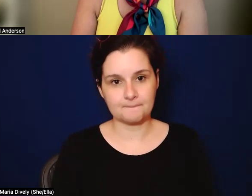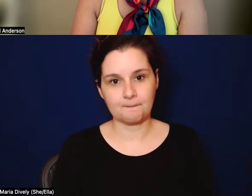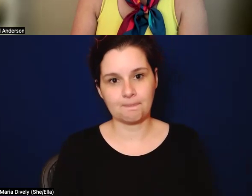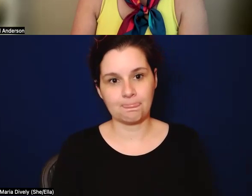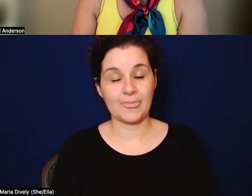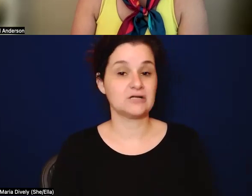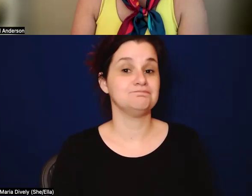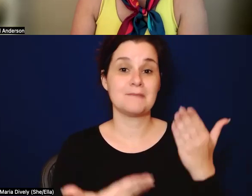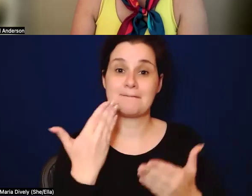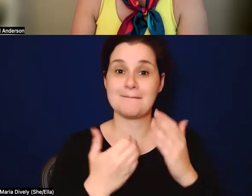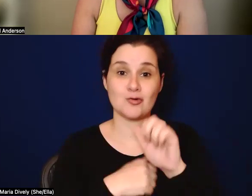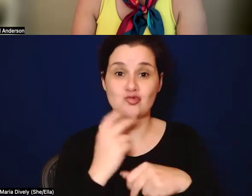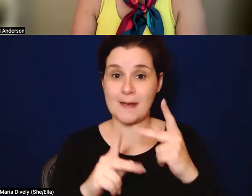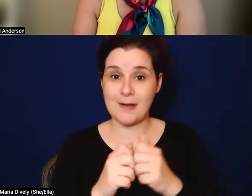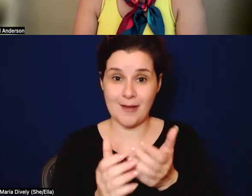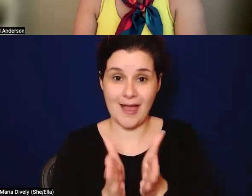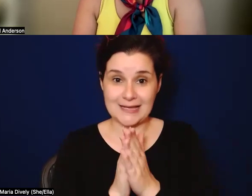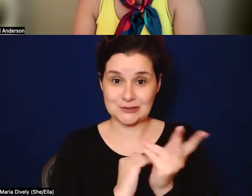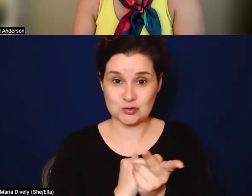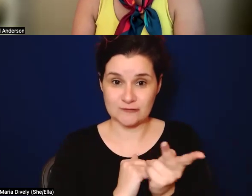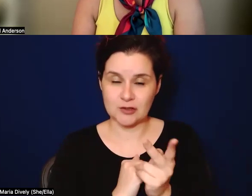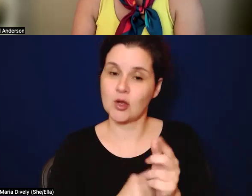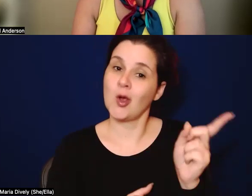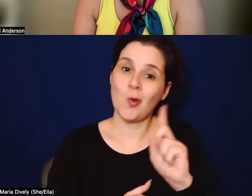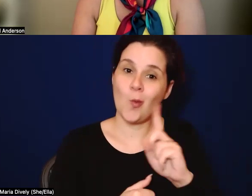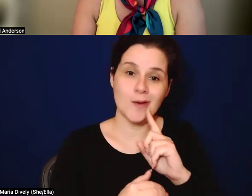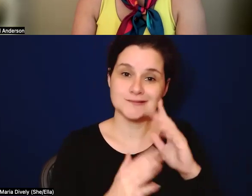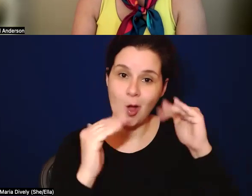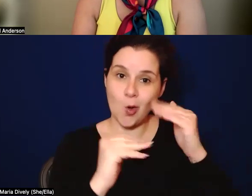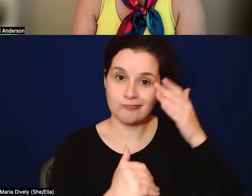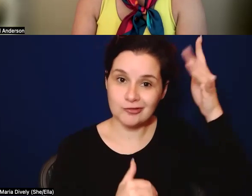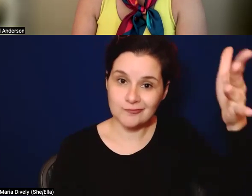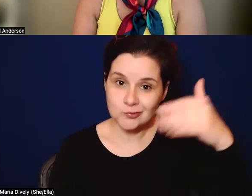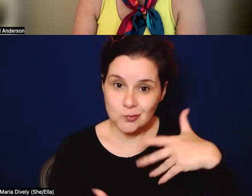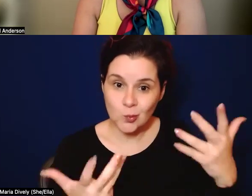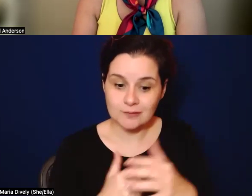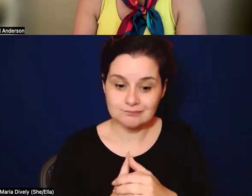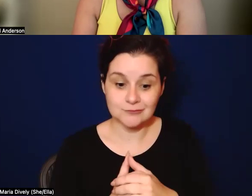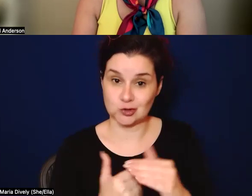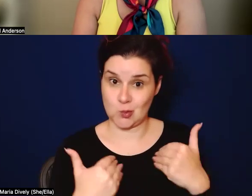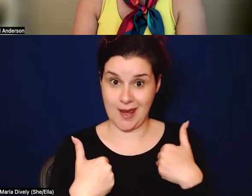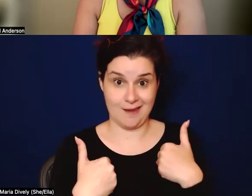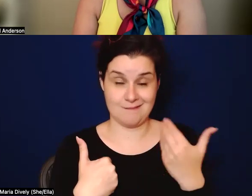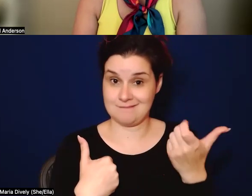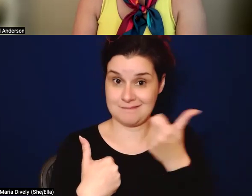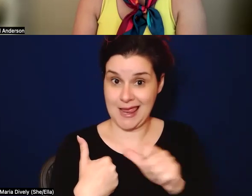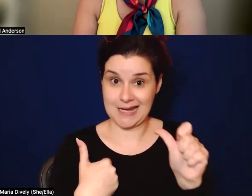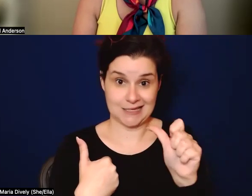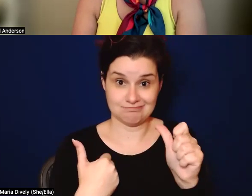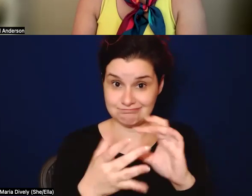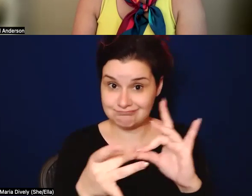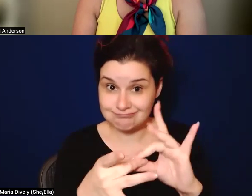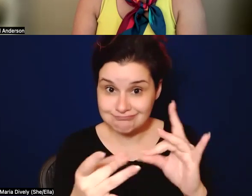And maybe as we wrap up, I'll ask the two of you, where do we hope to go from here? Do you have any, any parting words?